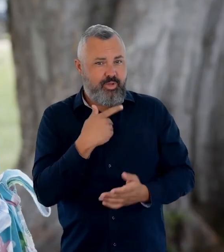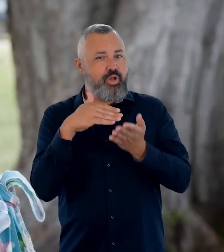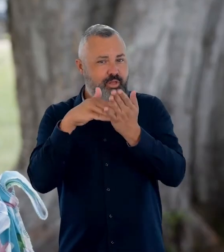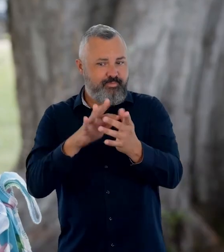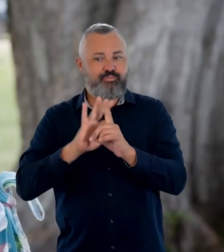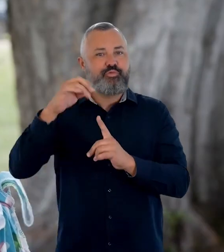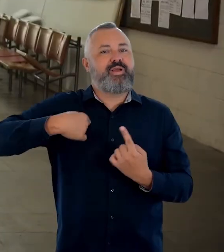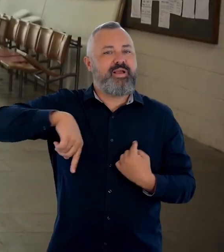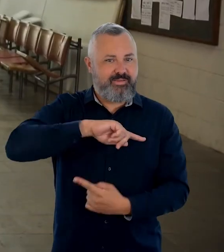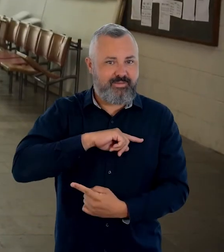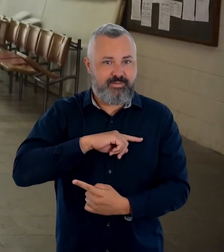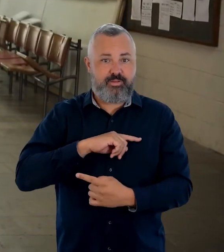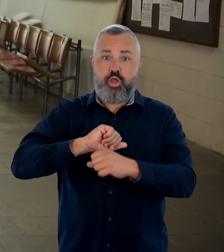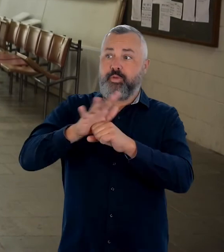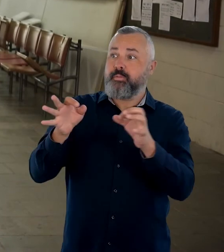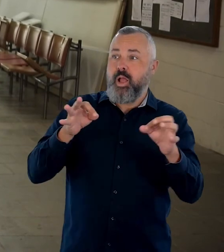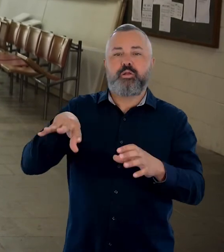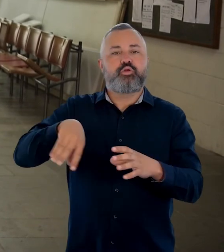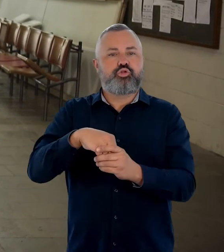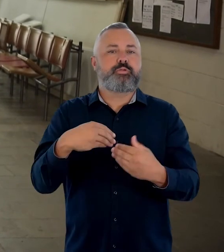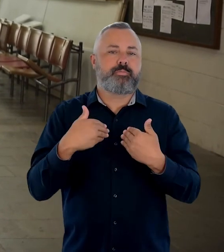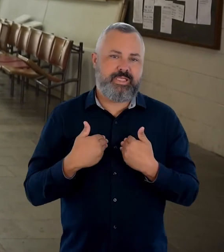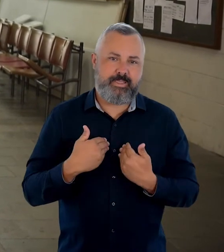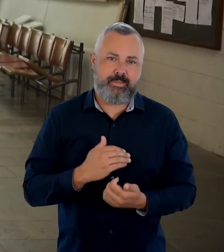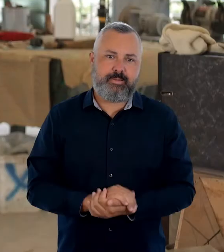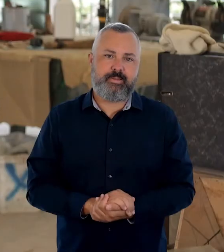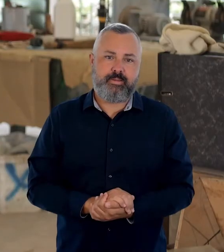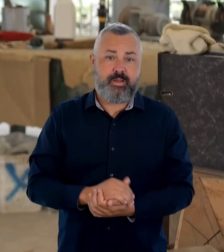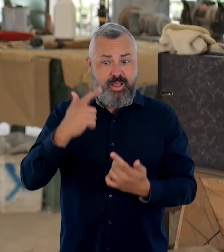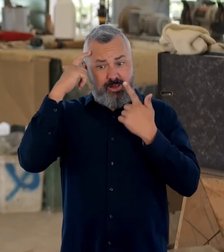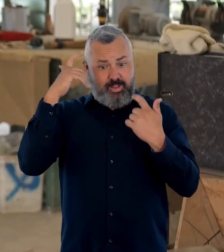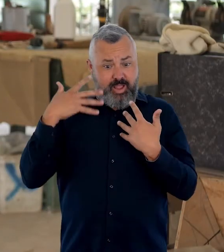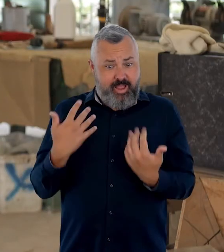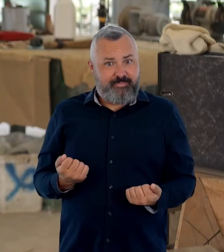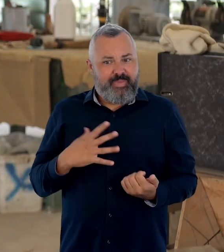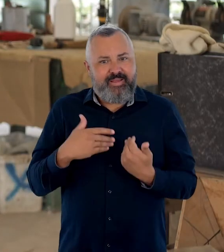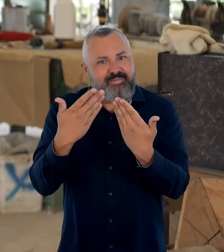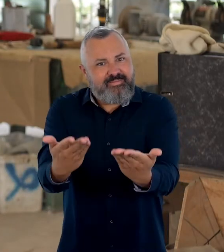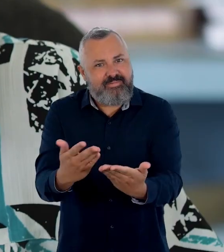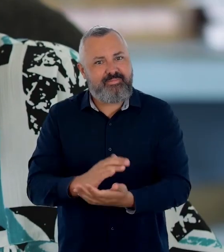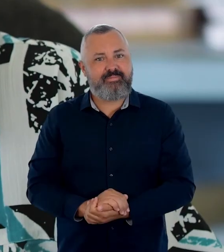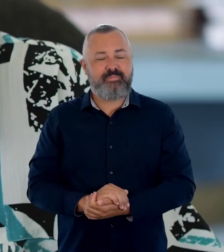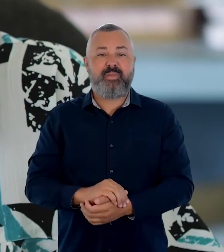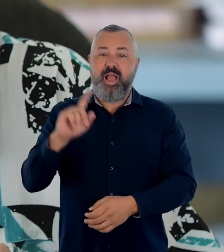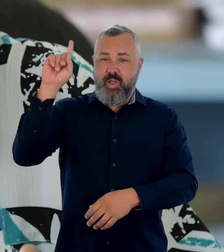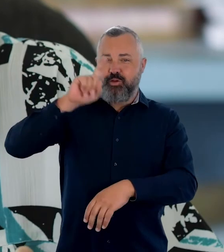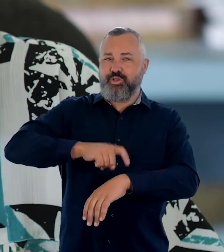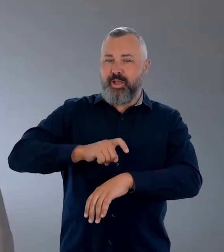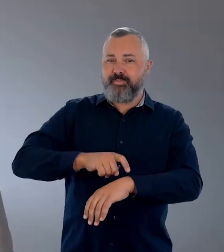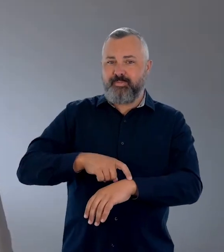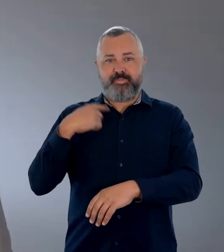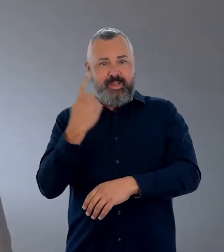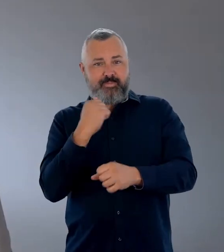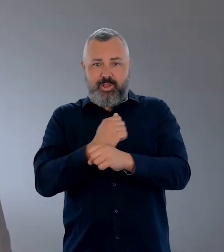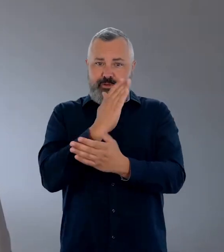help shape our world. Include me in the COVID-19 response. I have ideas to share. The time is now.